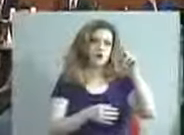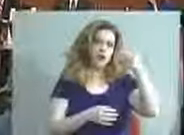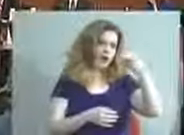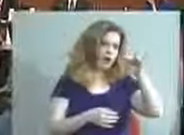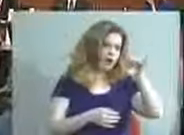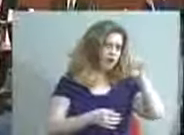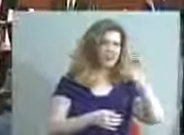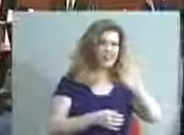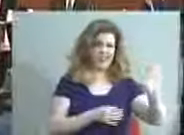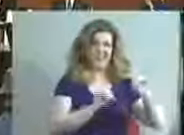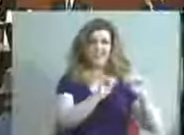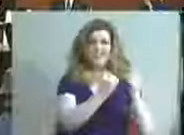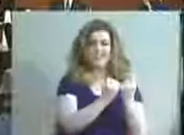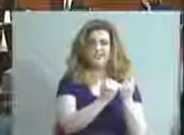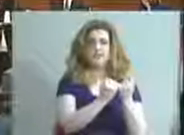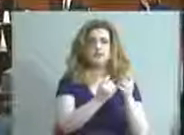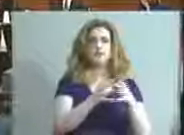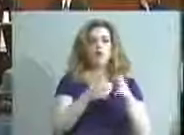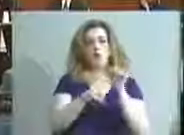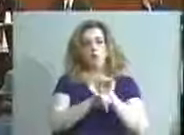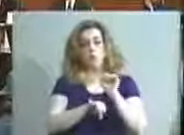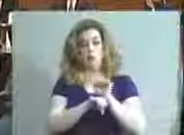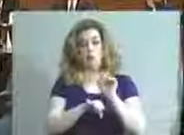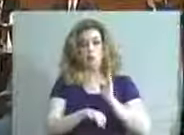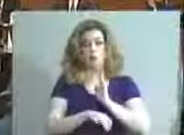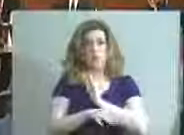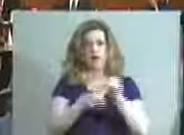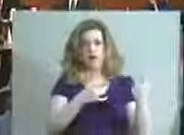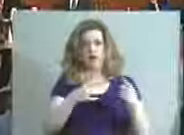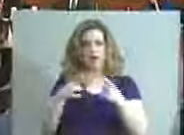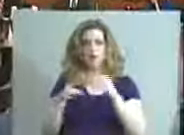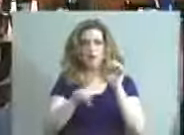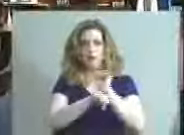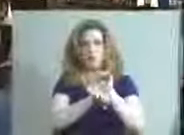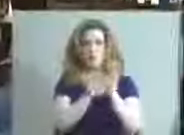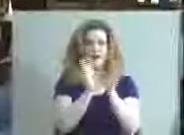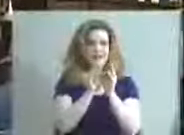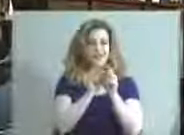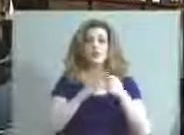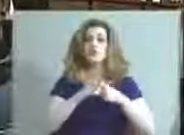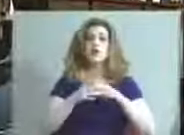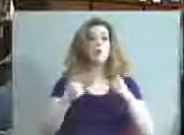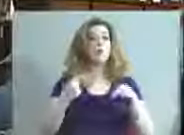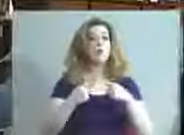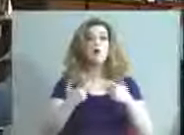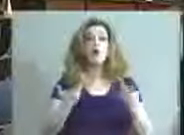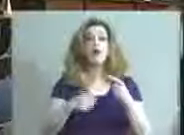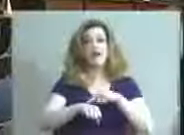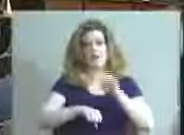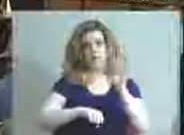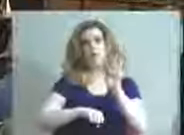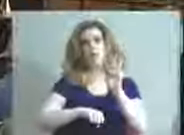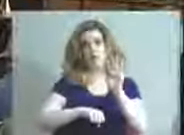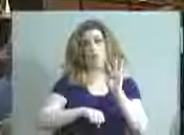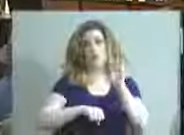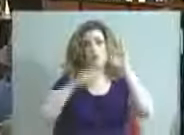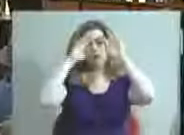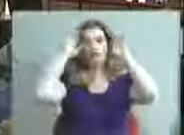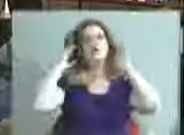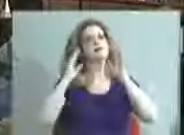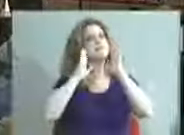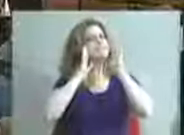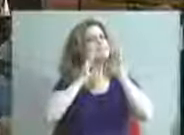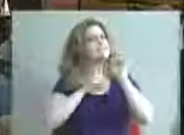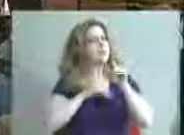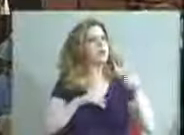the actual work of the board is going on in these work sessions beginning at 4 p.m. so pay attention to that